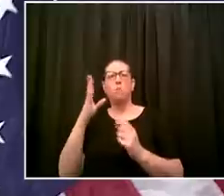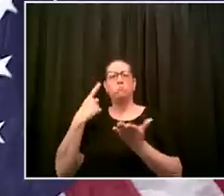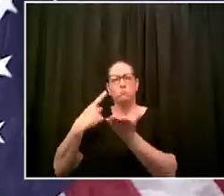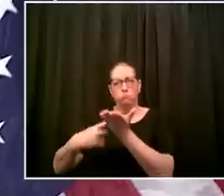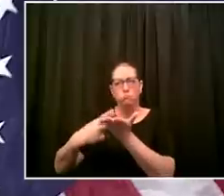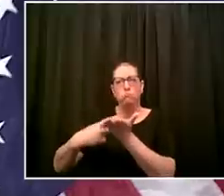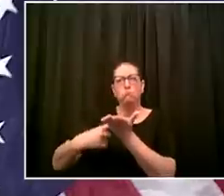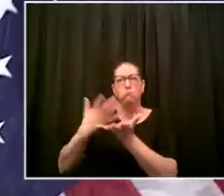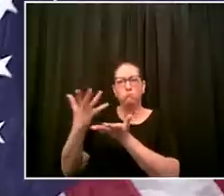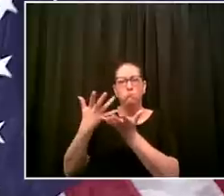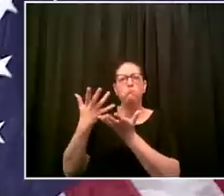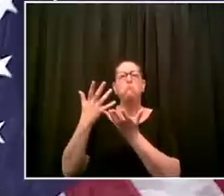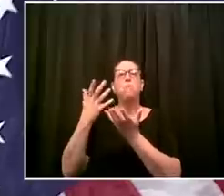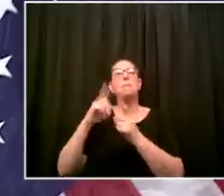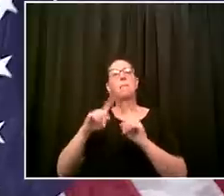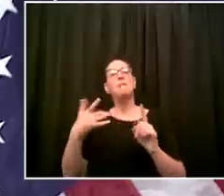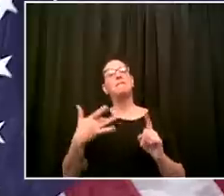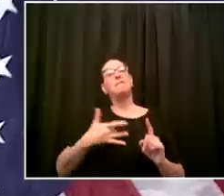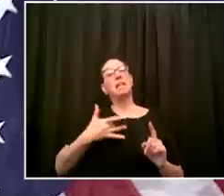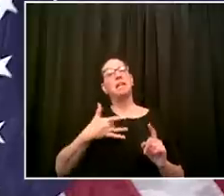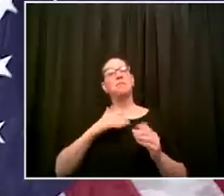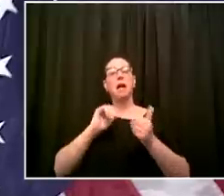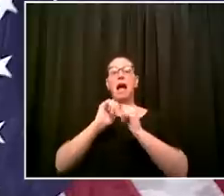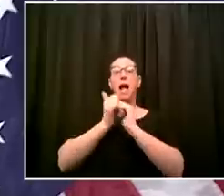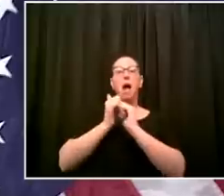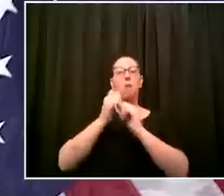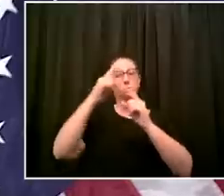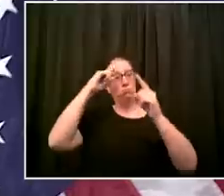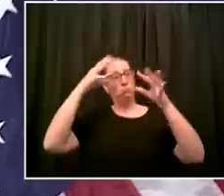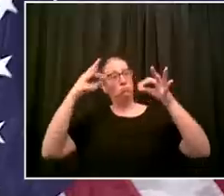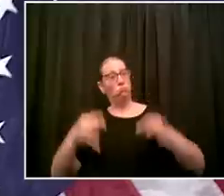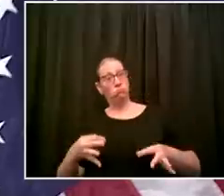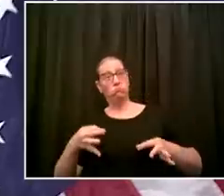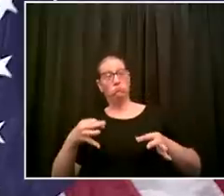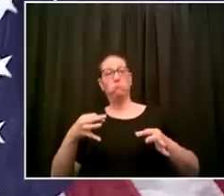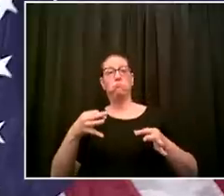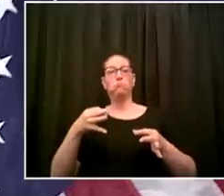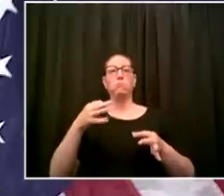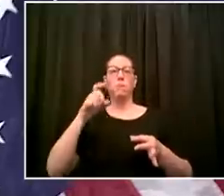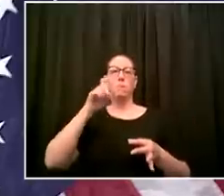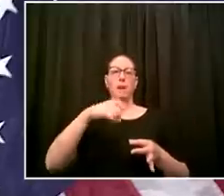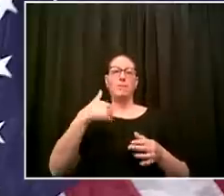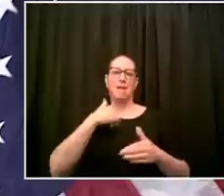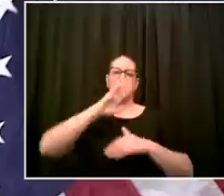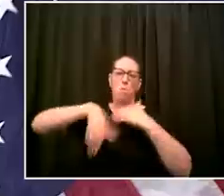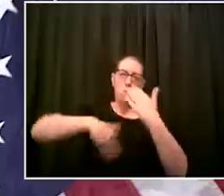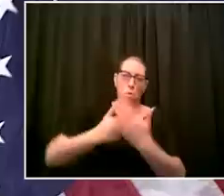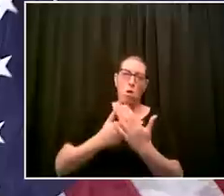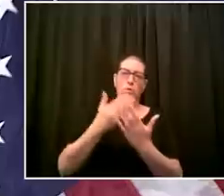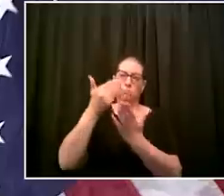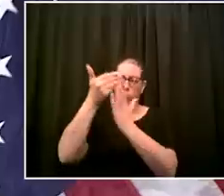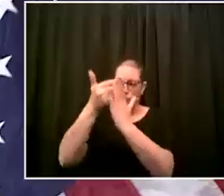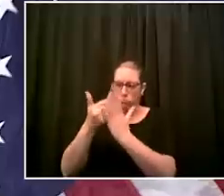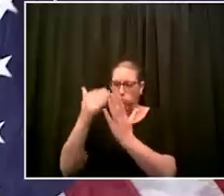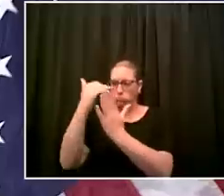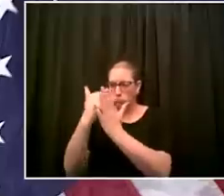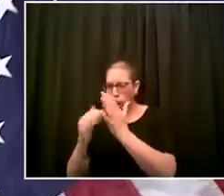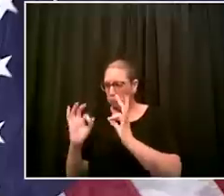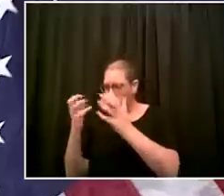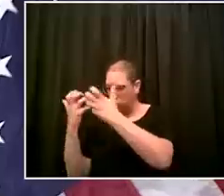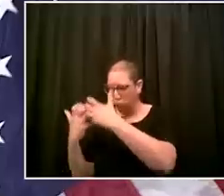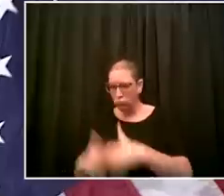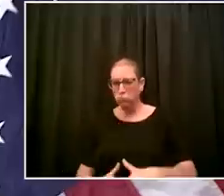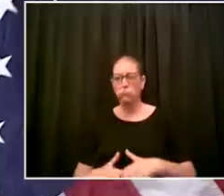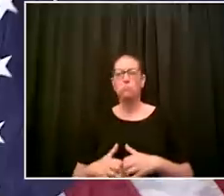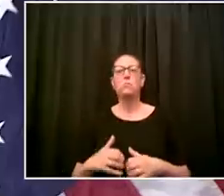is when we have all the facts and when we know what it's going to take to ramp up we will define